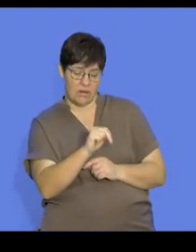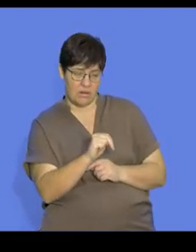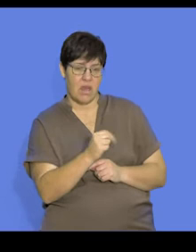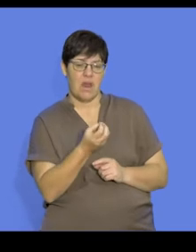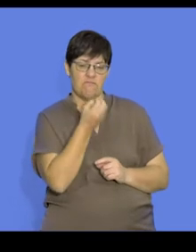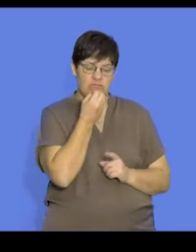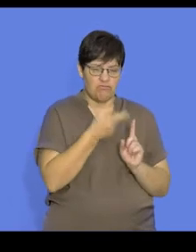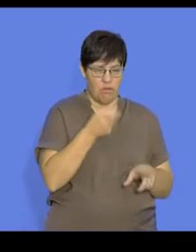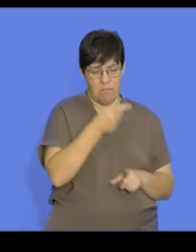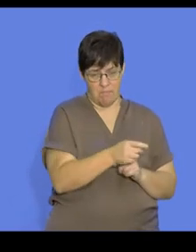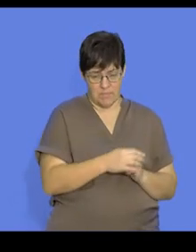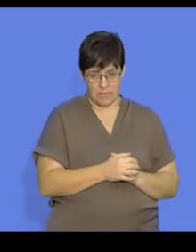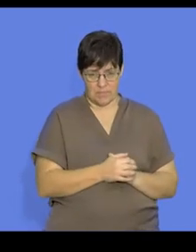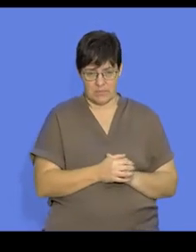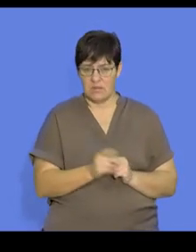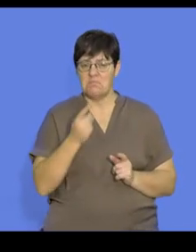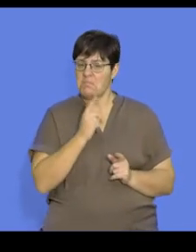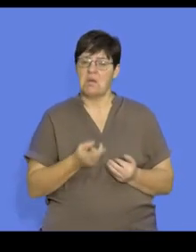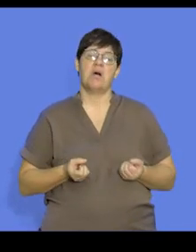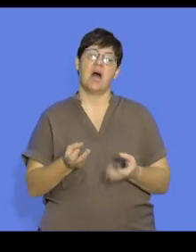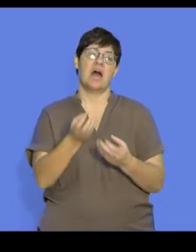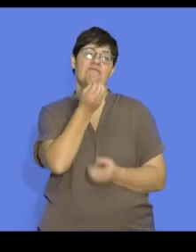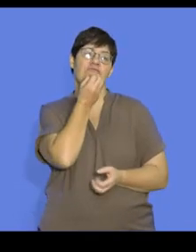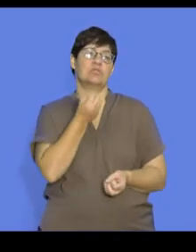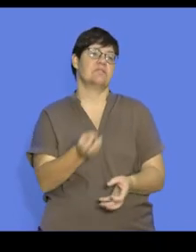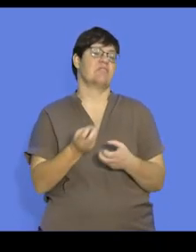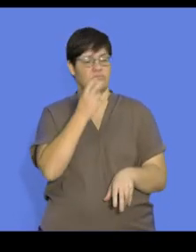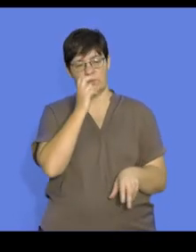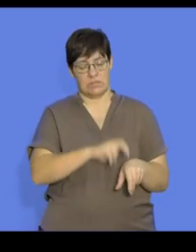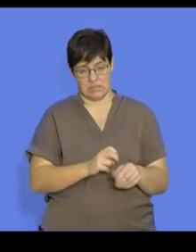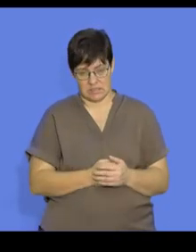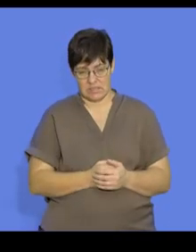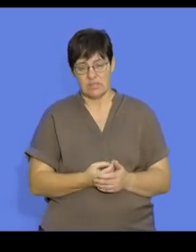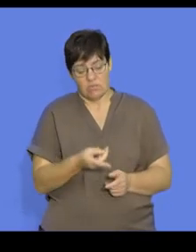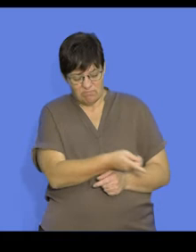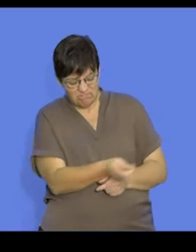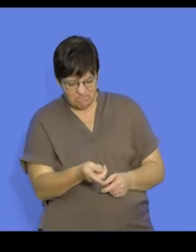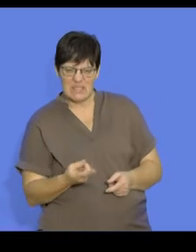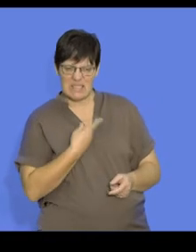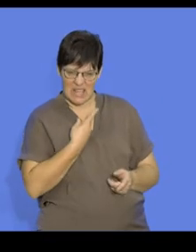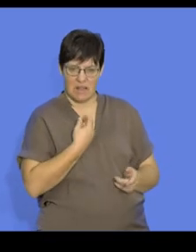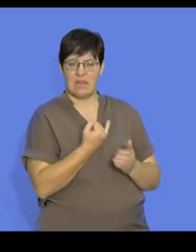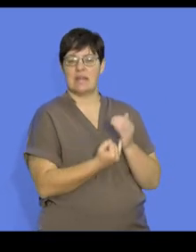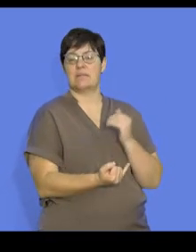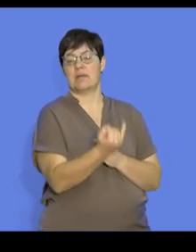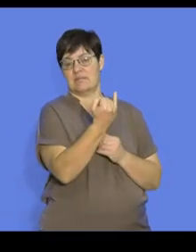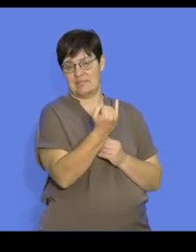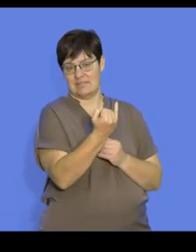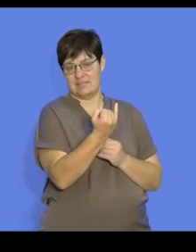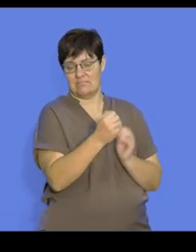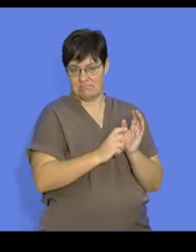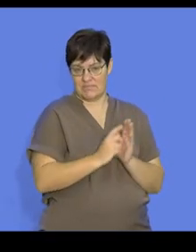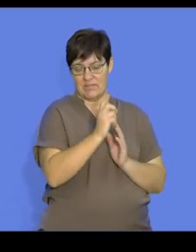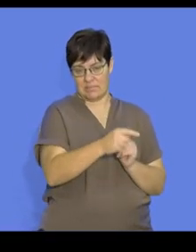organisms. The parents do not need to expend any energy to feed the young so the young actually developed independently with reserve